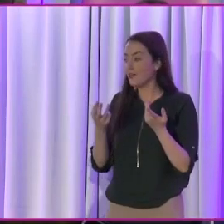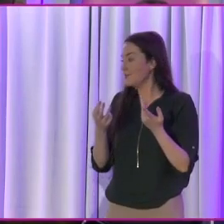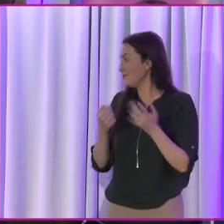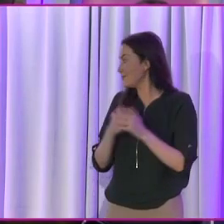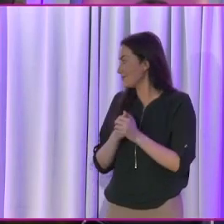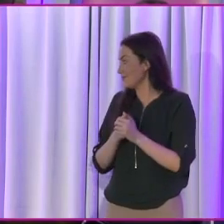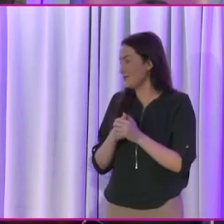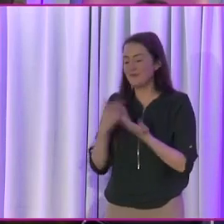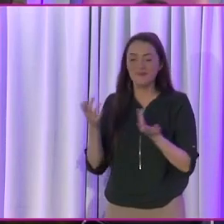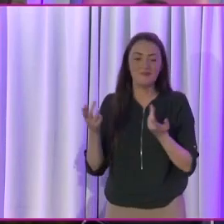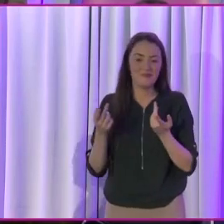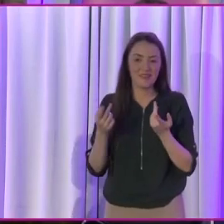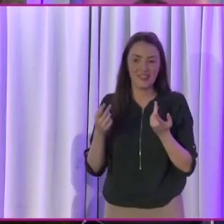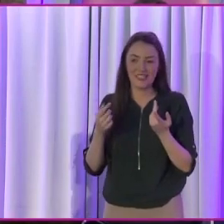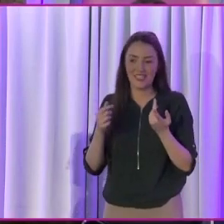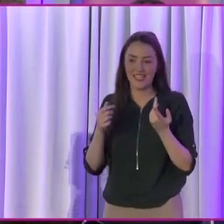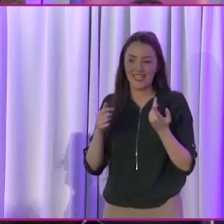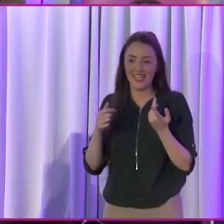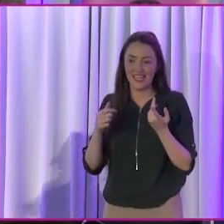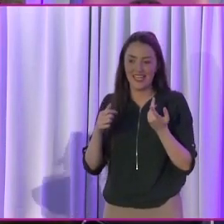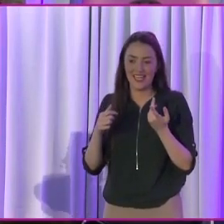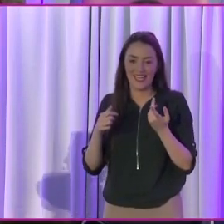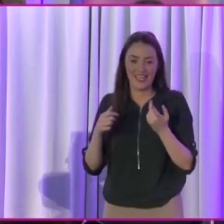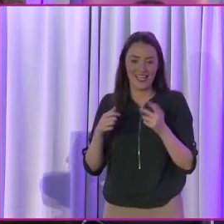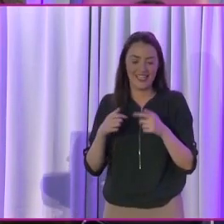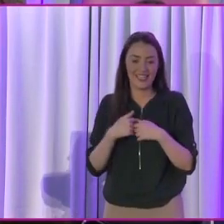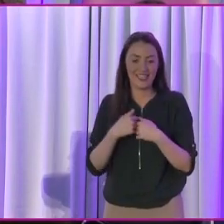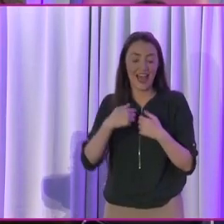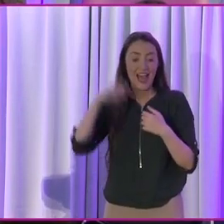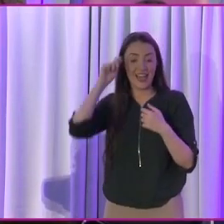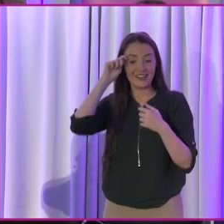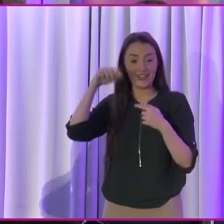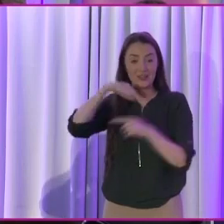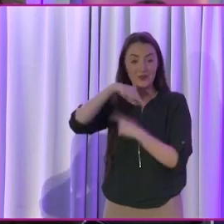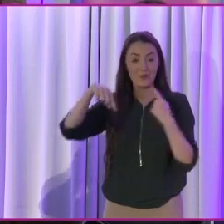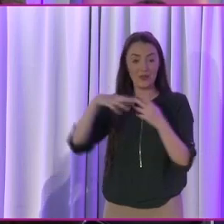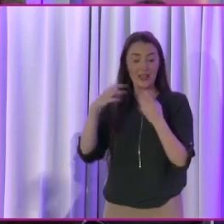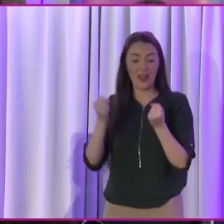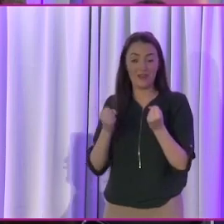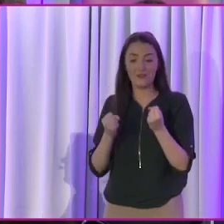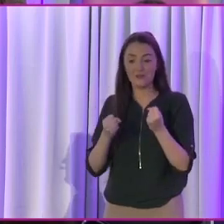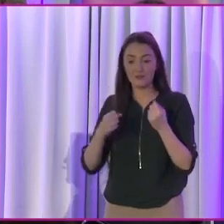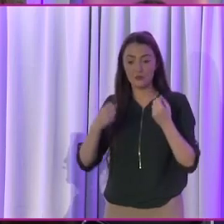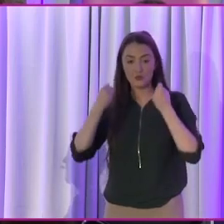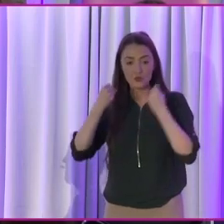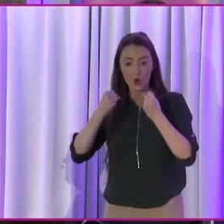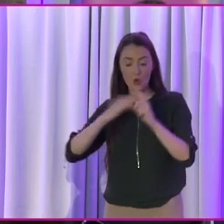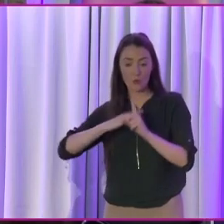at all. You're not biased at all. But look, you know, I think we have had a very strong progressive